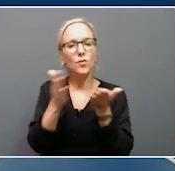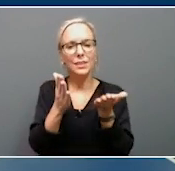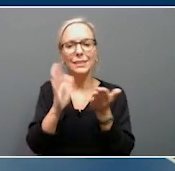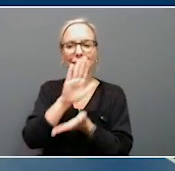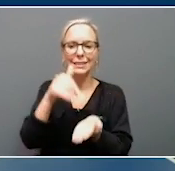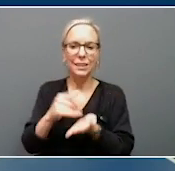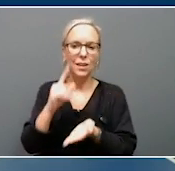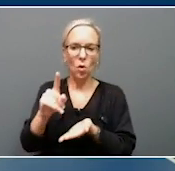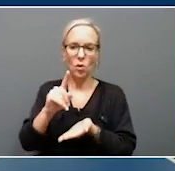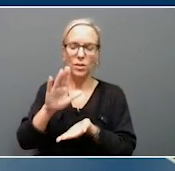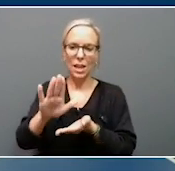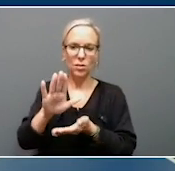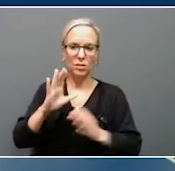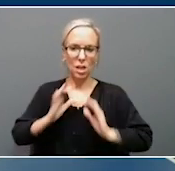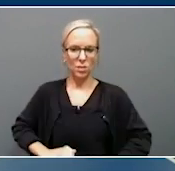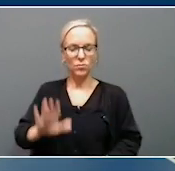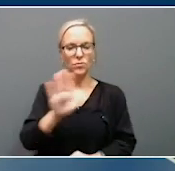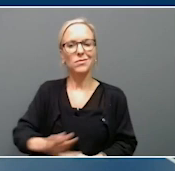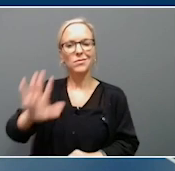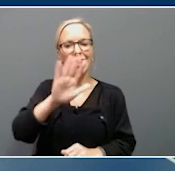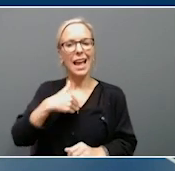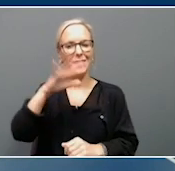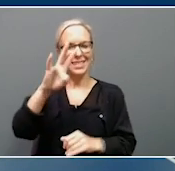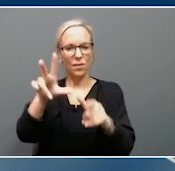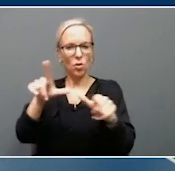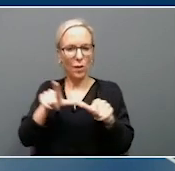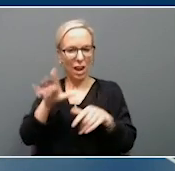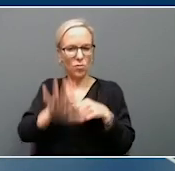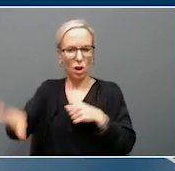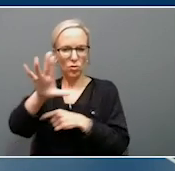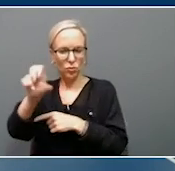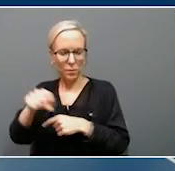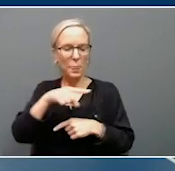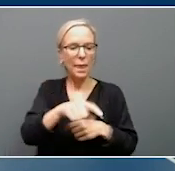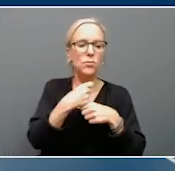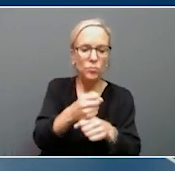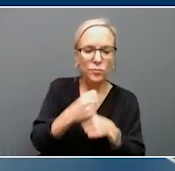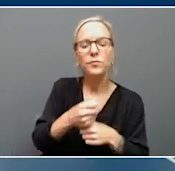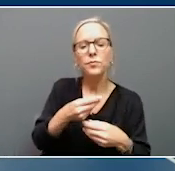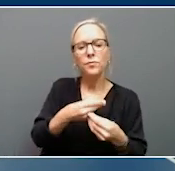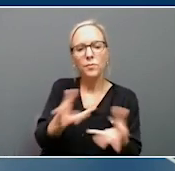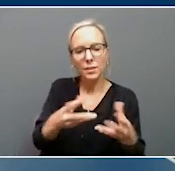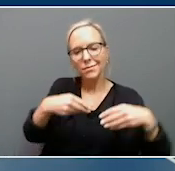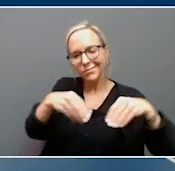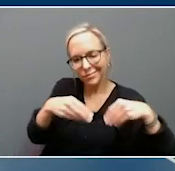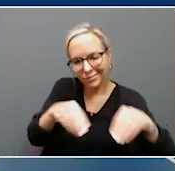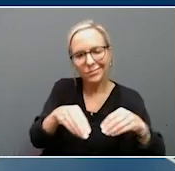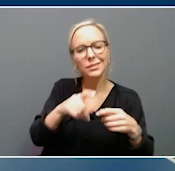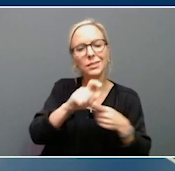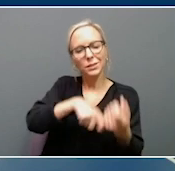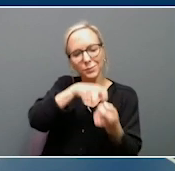locations across the central United States. The company distributes and manufactures fabricated steel products and specializes